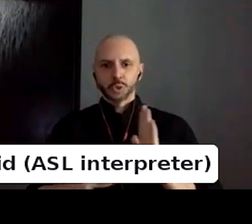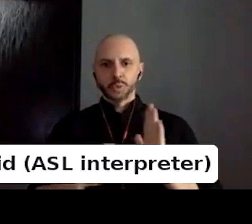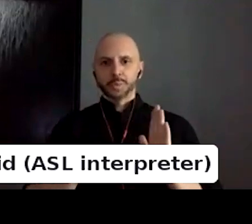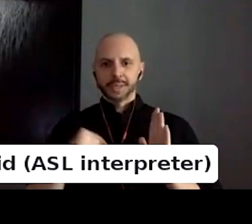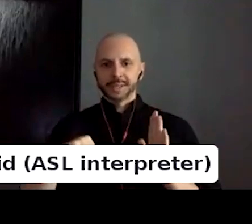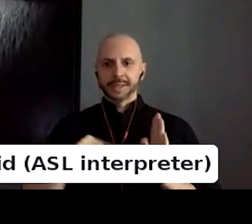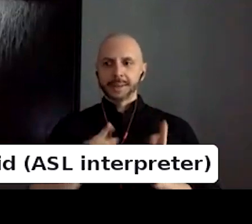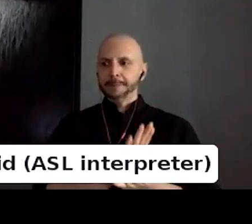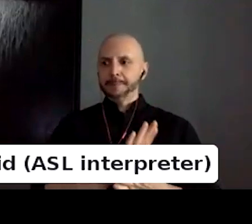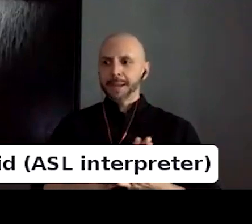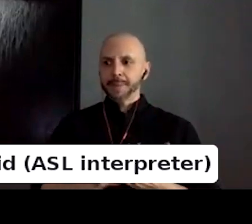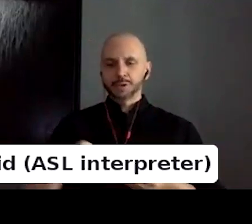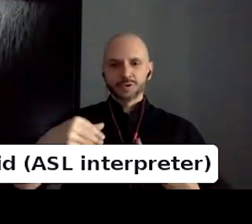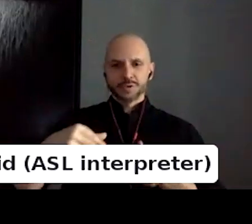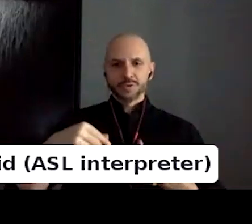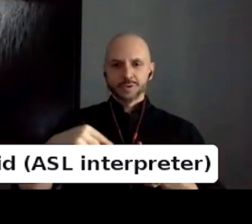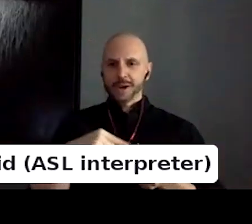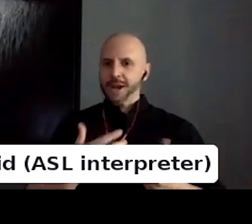paper books. that's great.